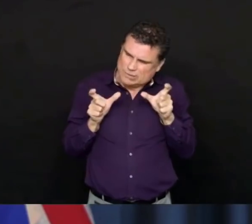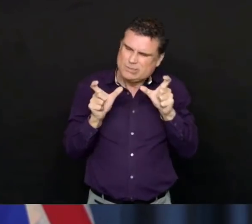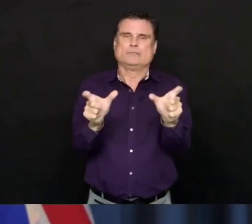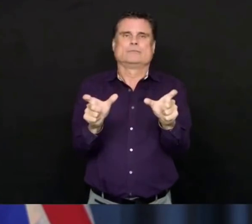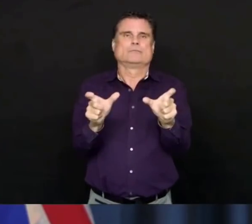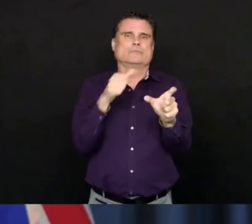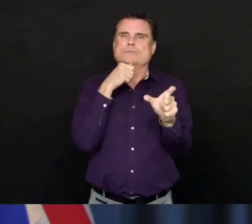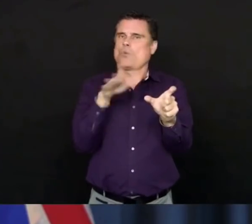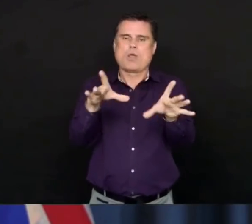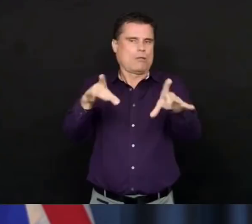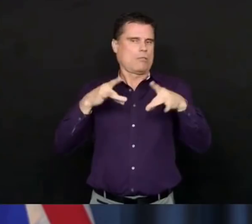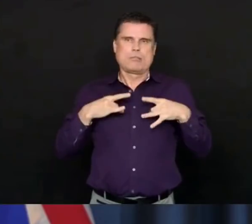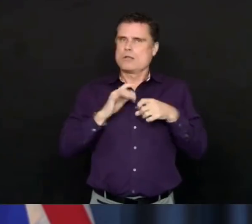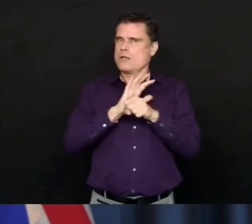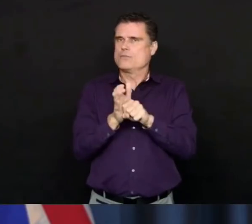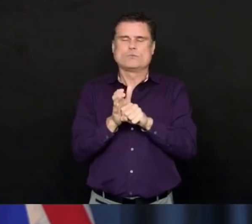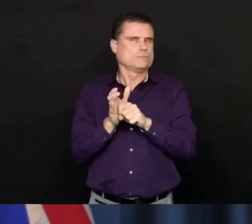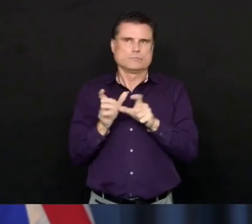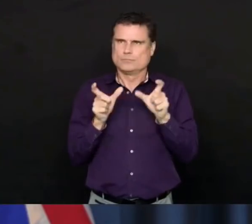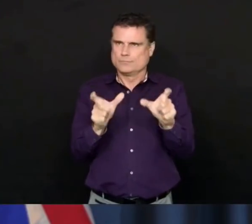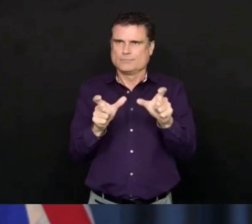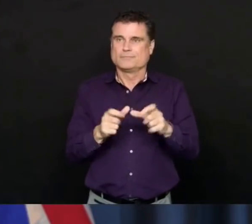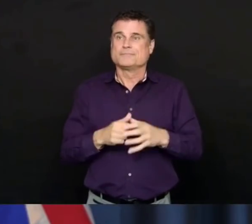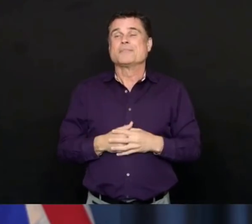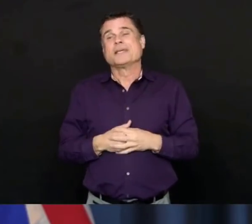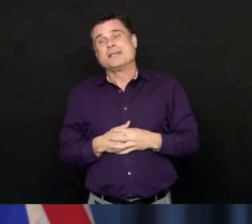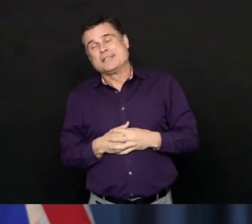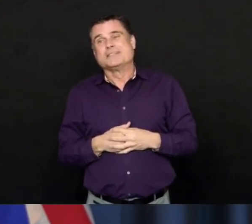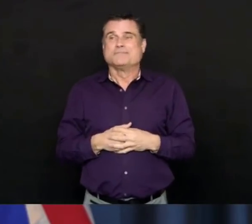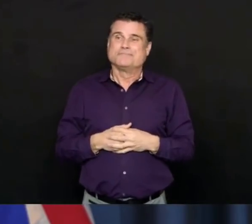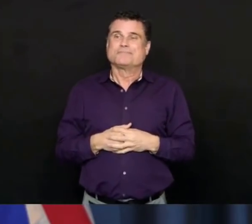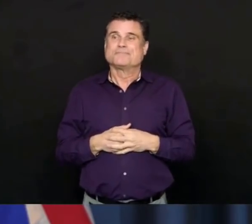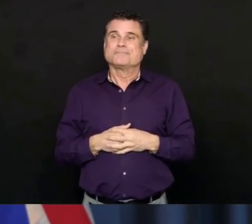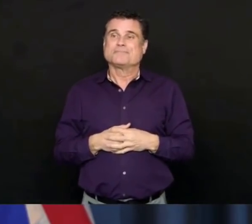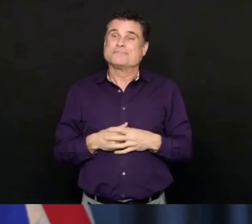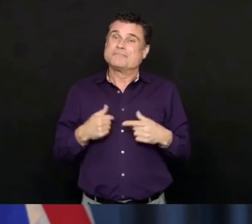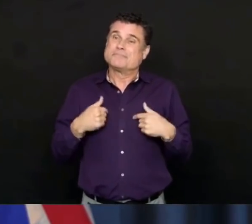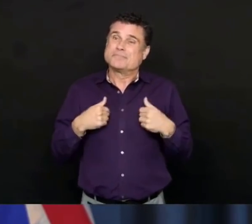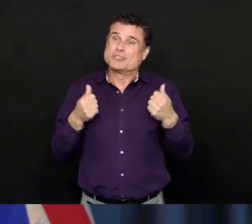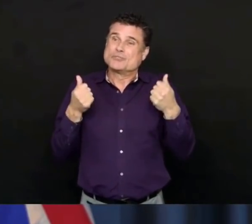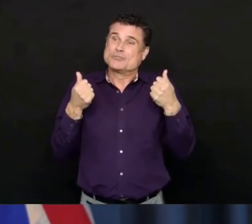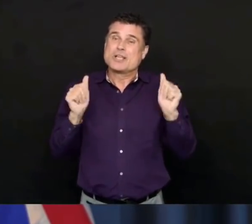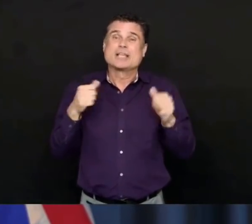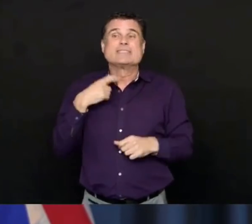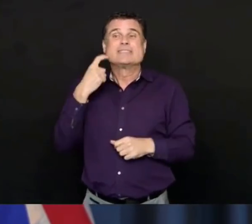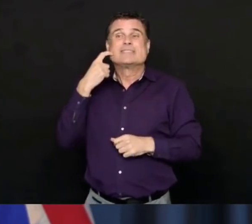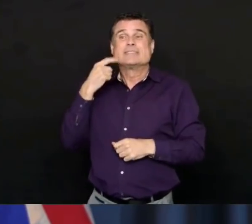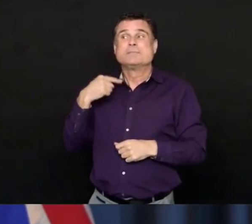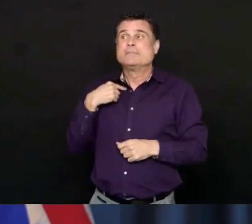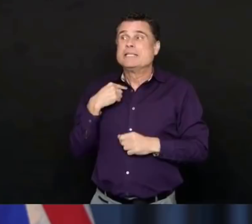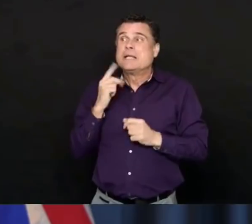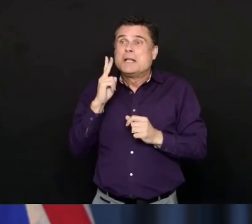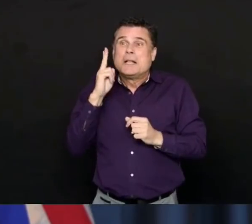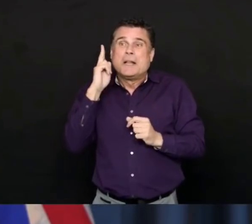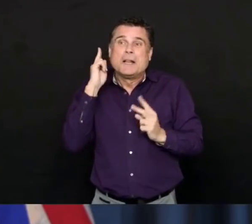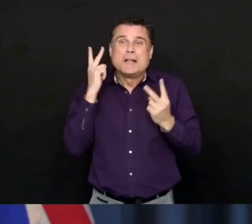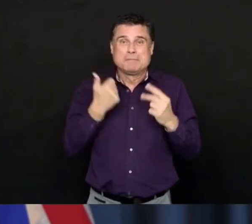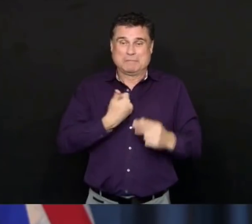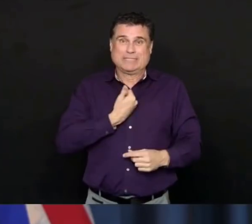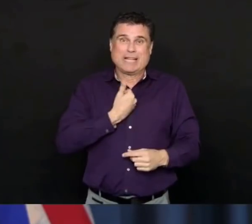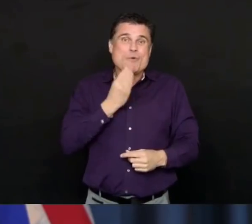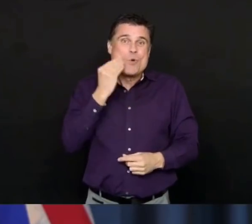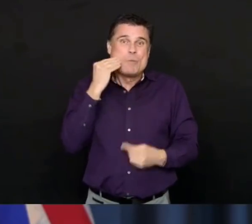to Lindsay, my hairdresser, but I did do some of my own tinkering with my hair in the last couple of days. So